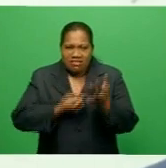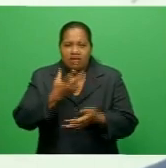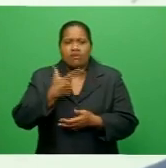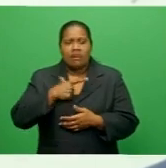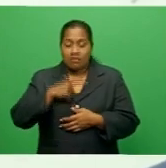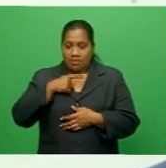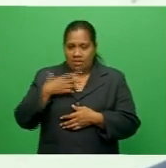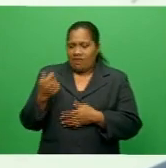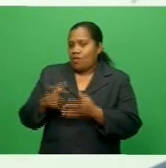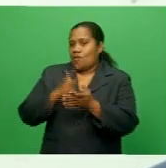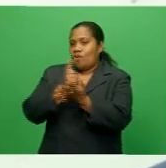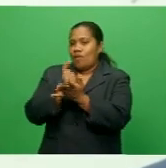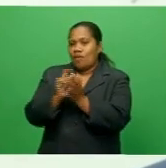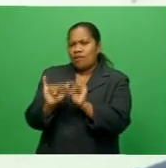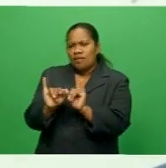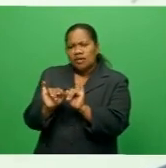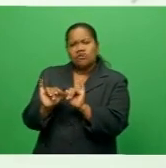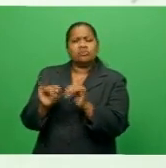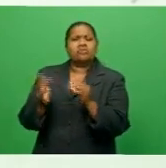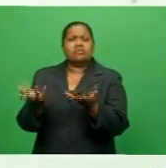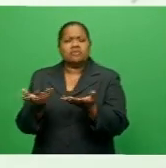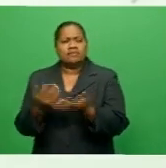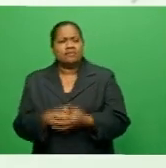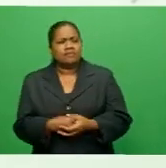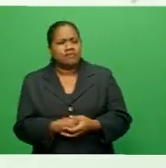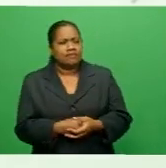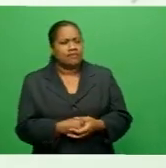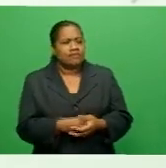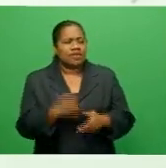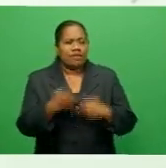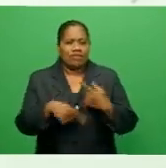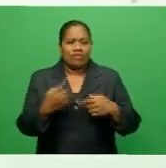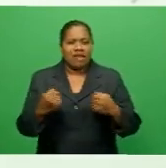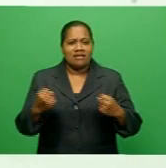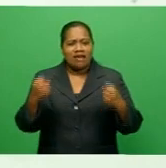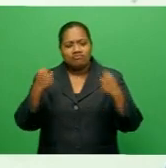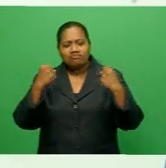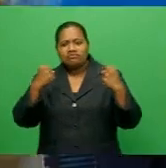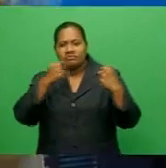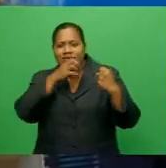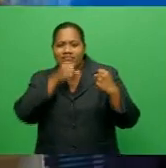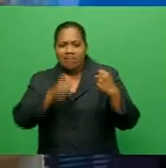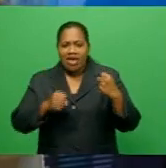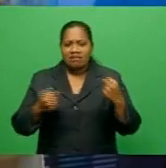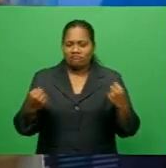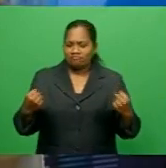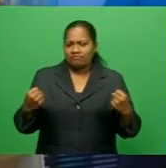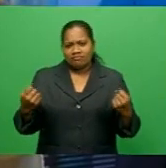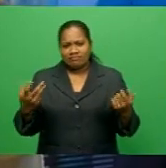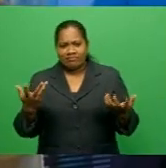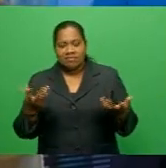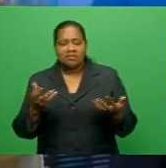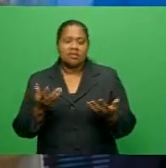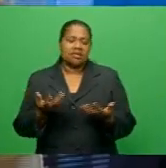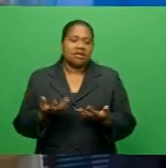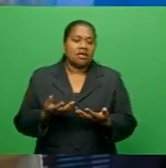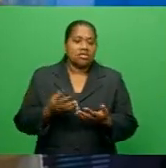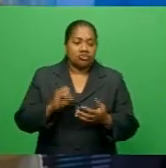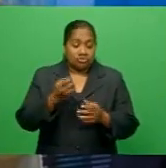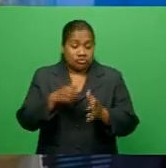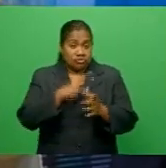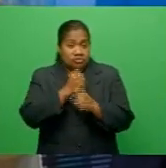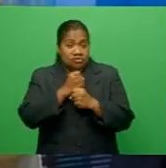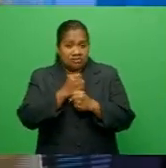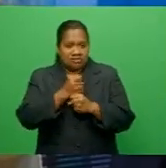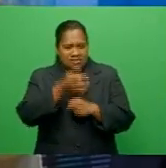issues with what I call, you know, the machoism built around men. Seth Kayyum believes family support is